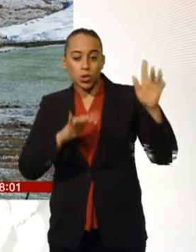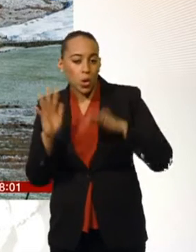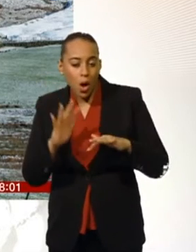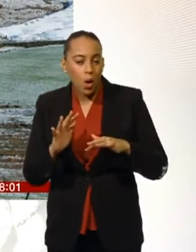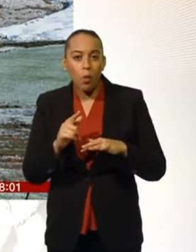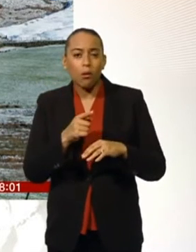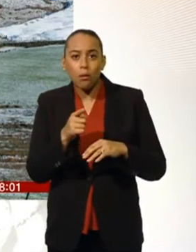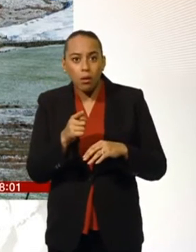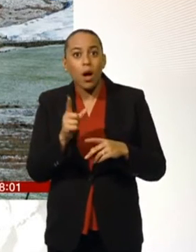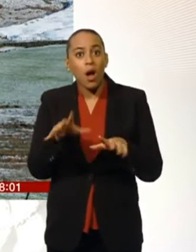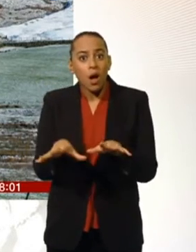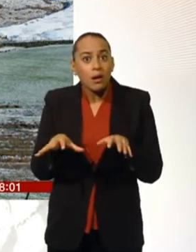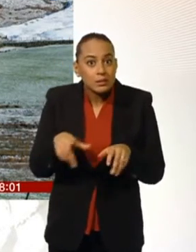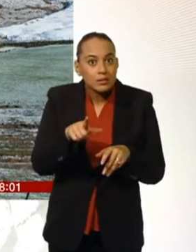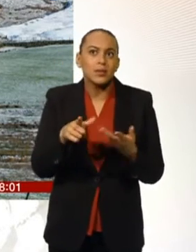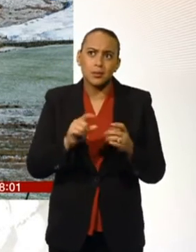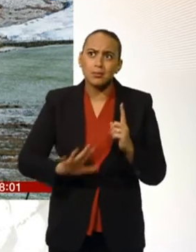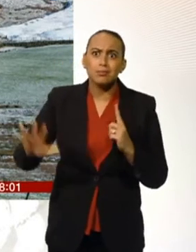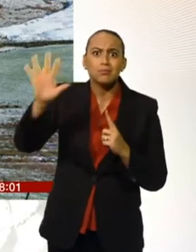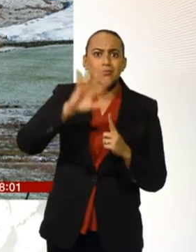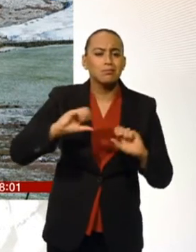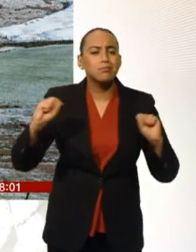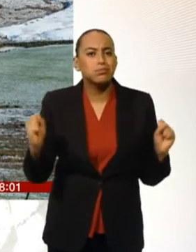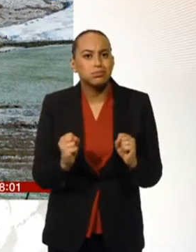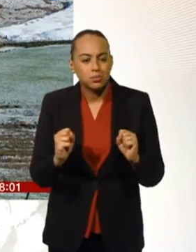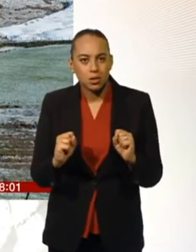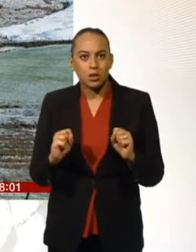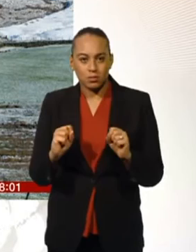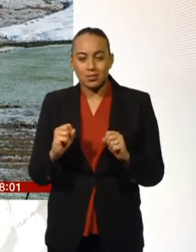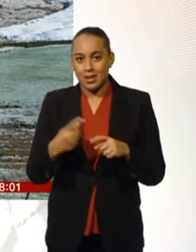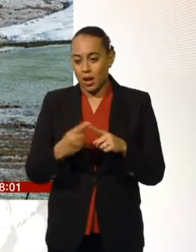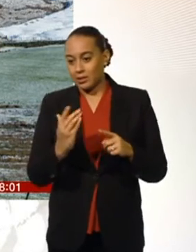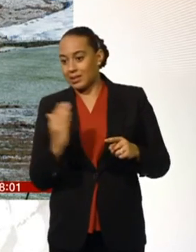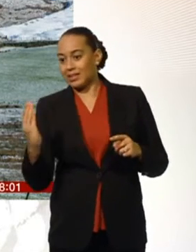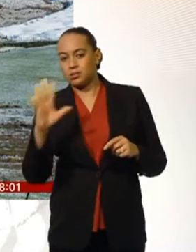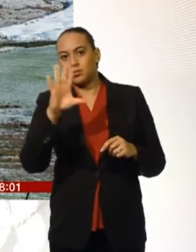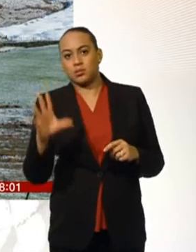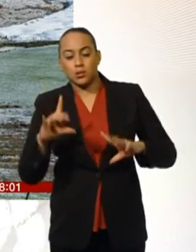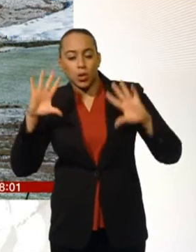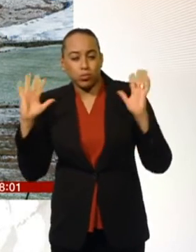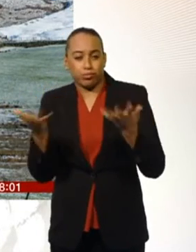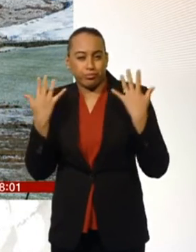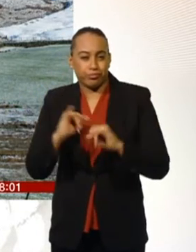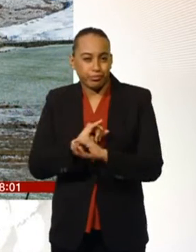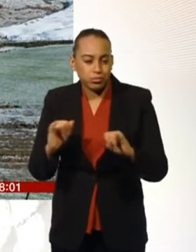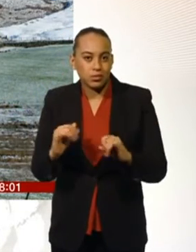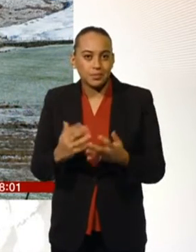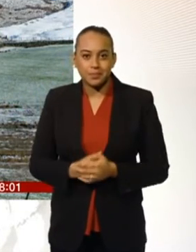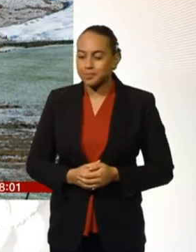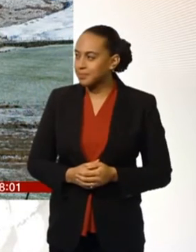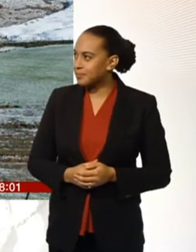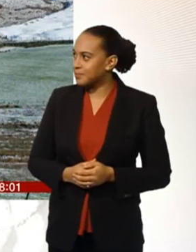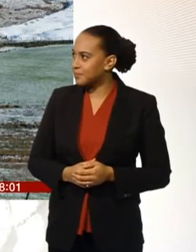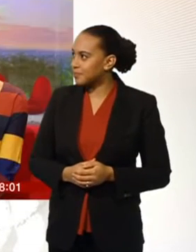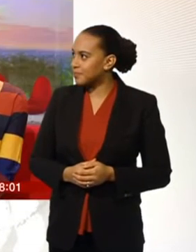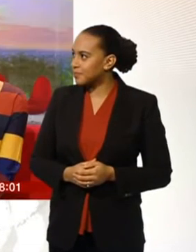you're likely to have ice. Later on, a raw wind will also dig in severe gales for eastern England. I'll take you through the full forecast, though, in 15 minutes. See you then. See you